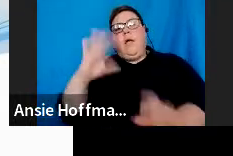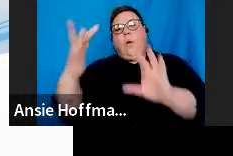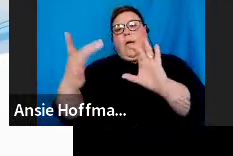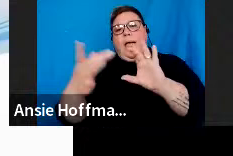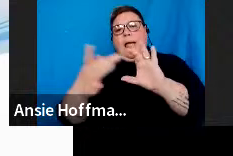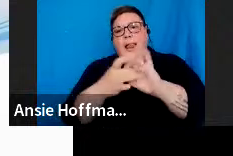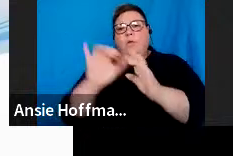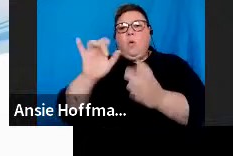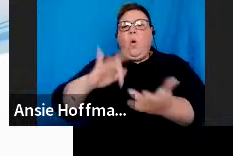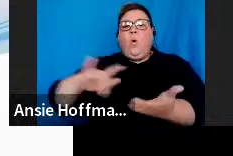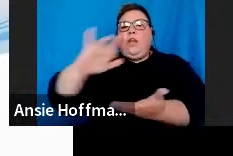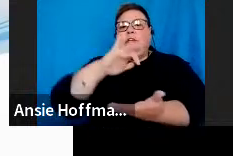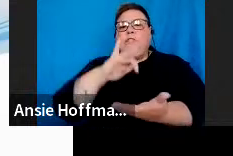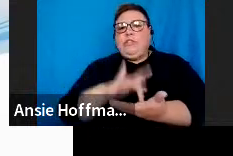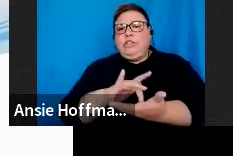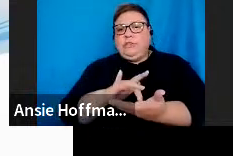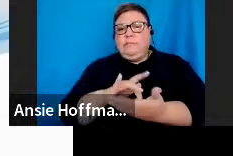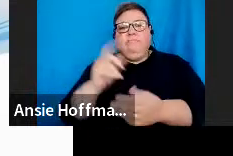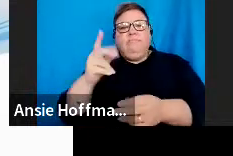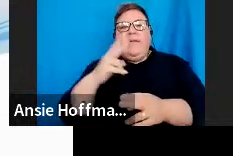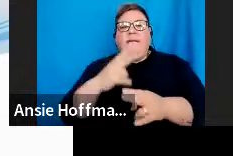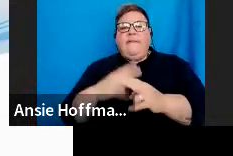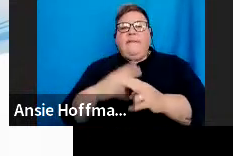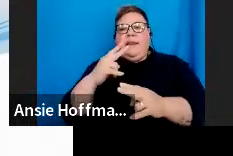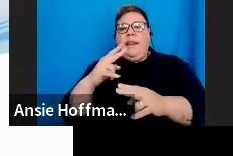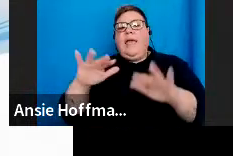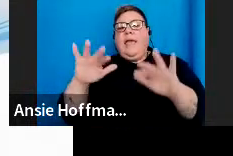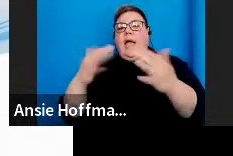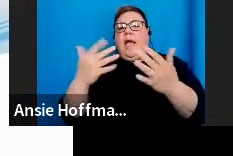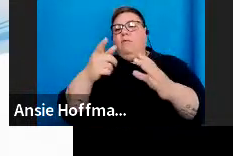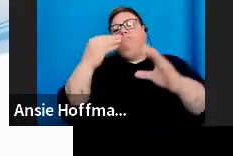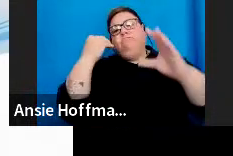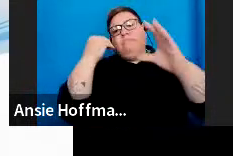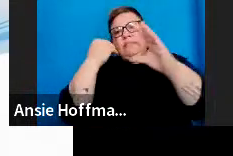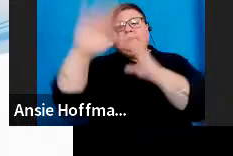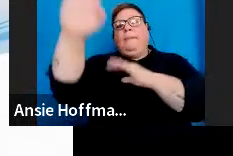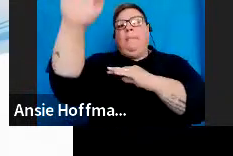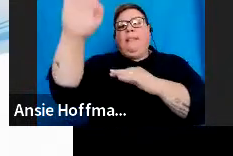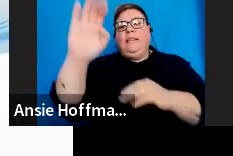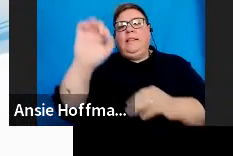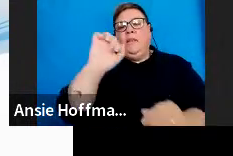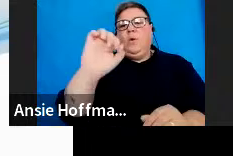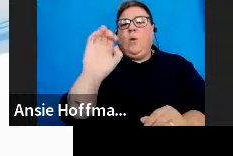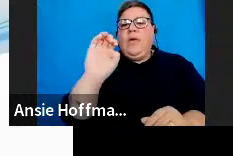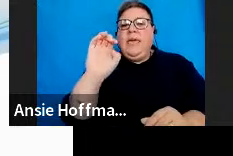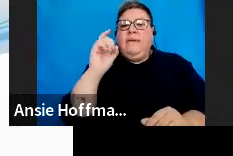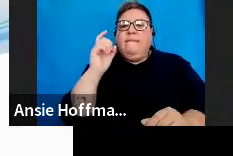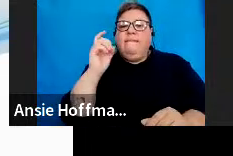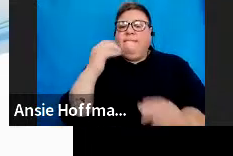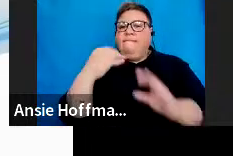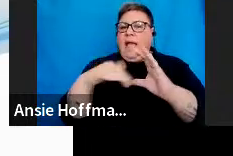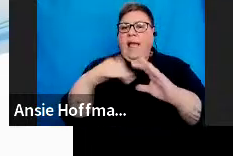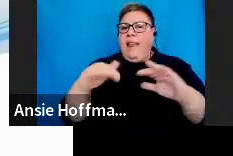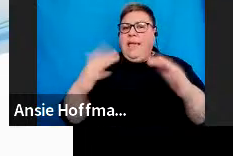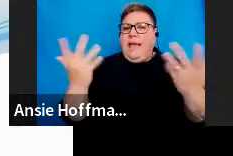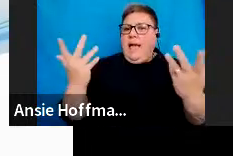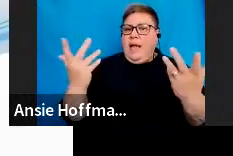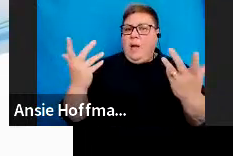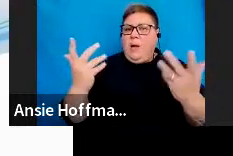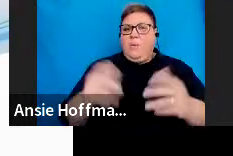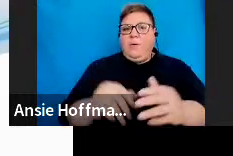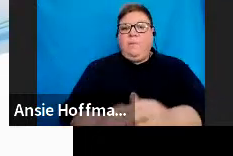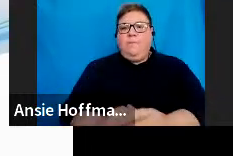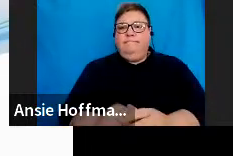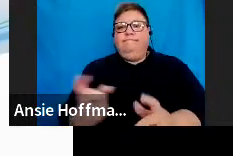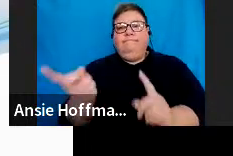setup. And finally, how do you go about submitting your tax directives on SaaS e-filing? Let's look at the steps